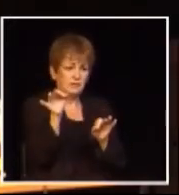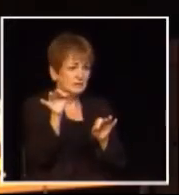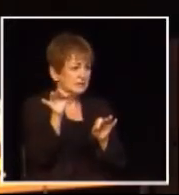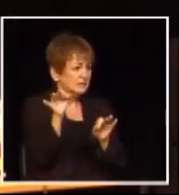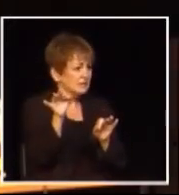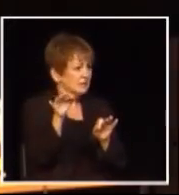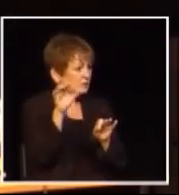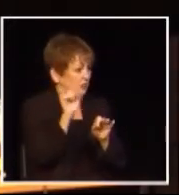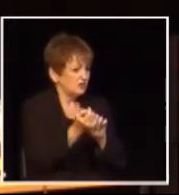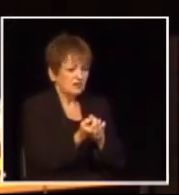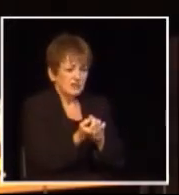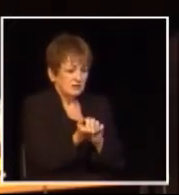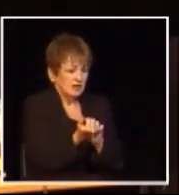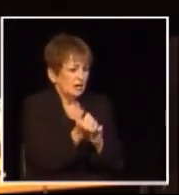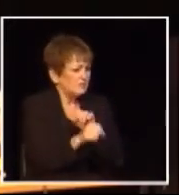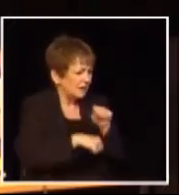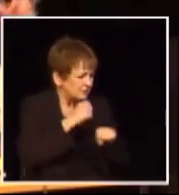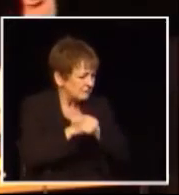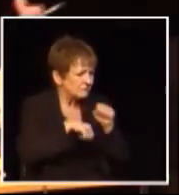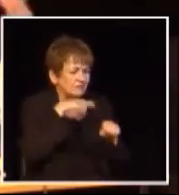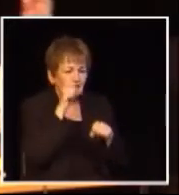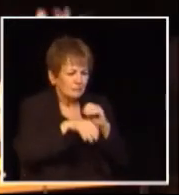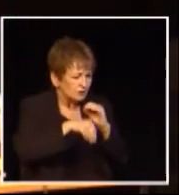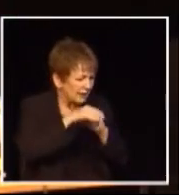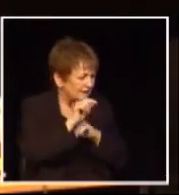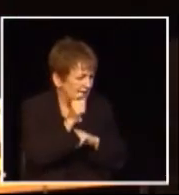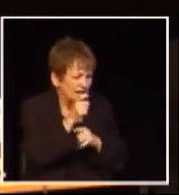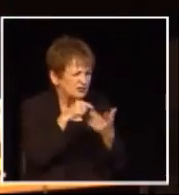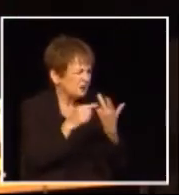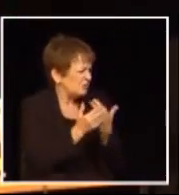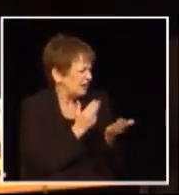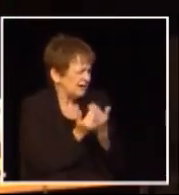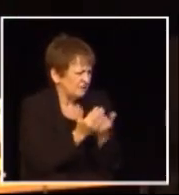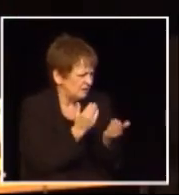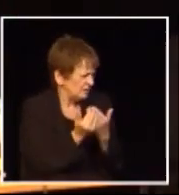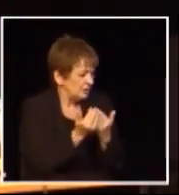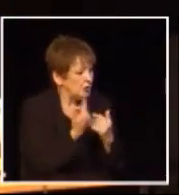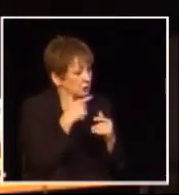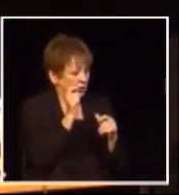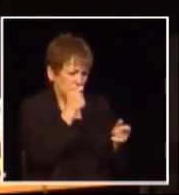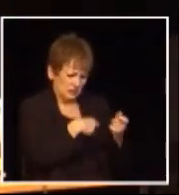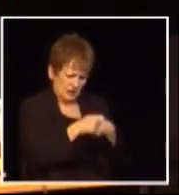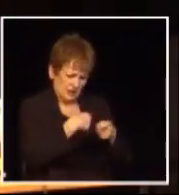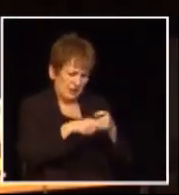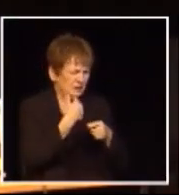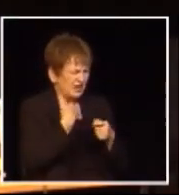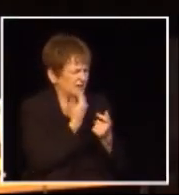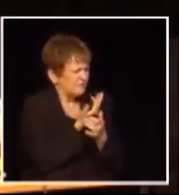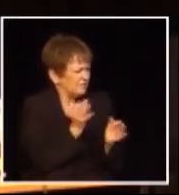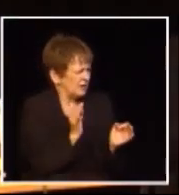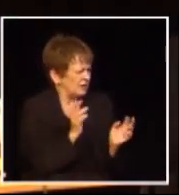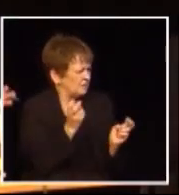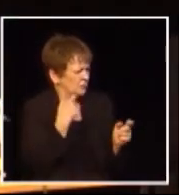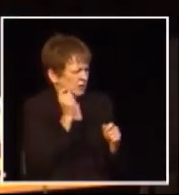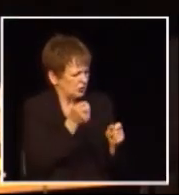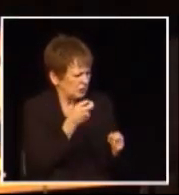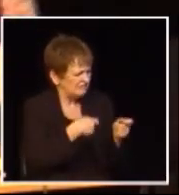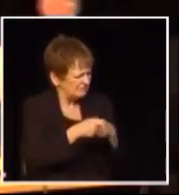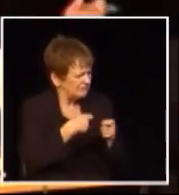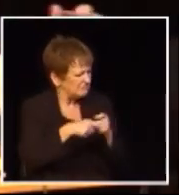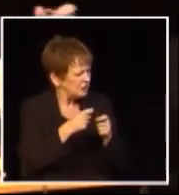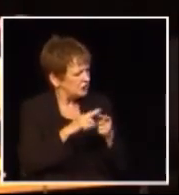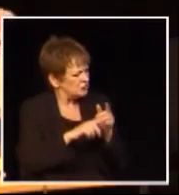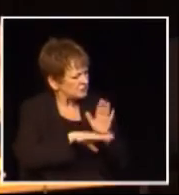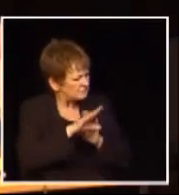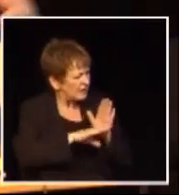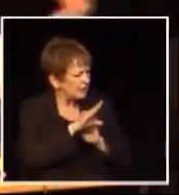go into the legislature and in 3 days we could exempt bicycles or whatever else it is we wanted to help stimulate our economy we could redistribute the tax if we wanted